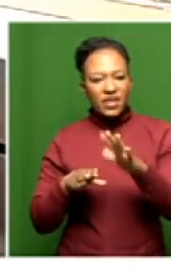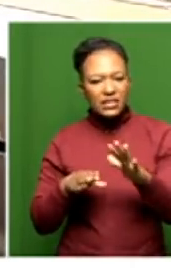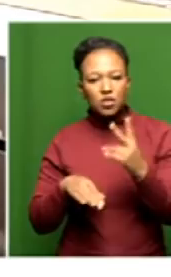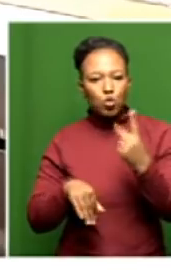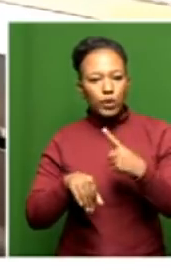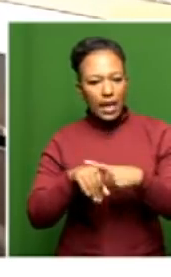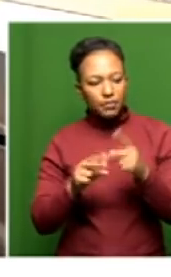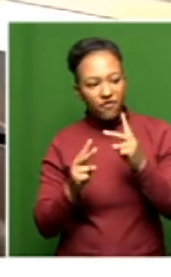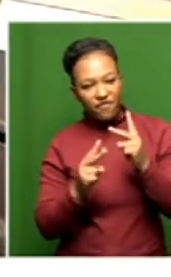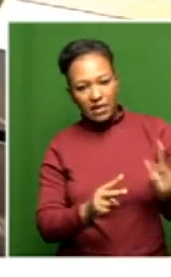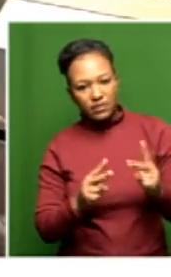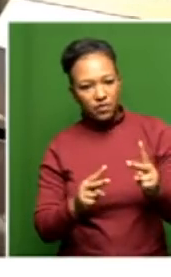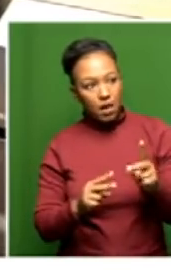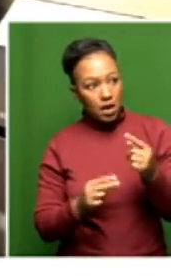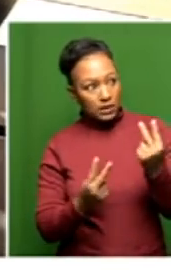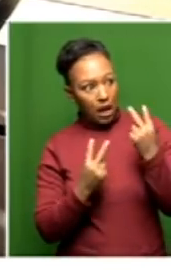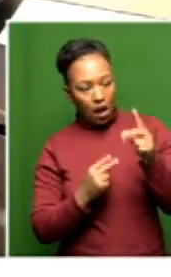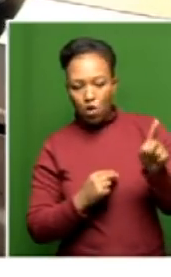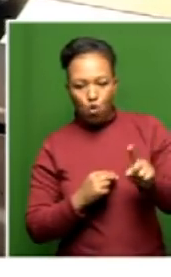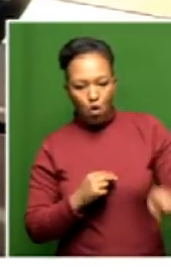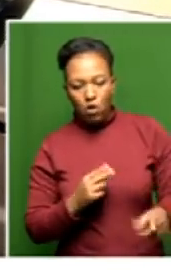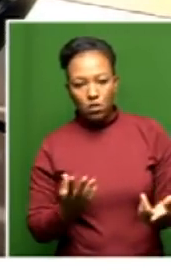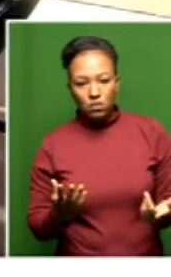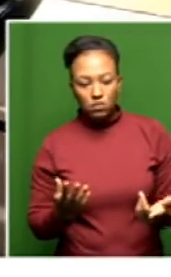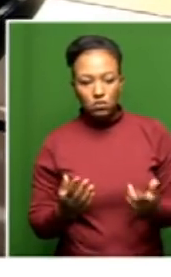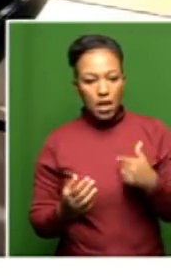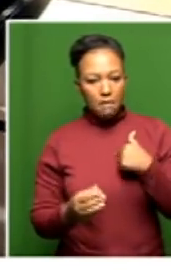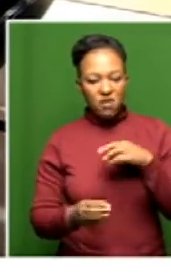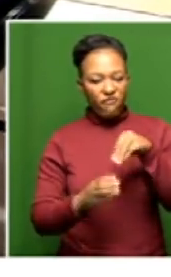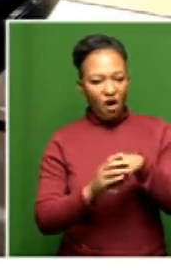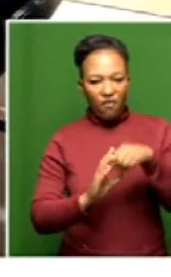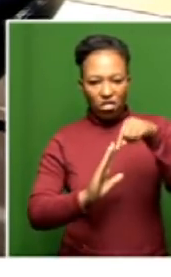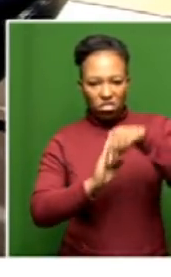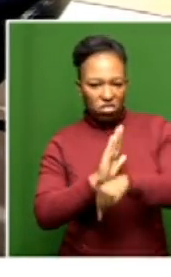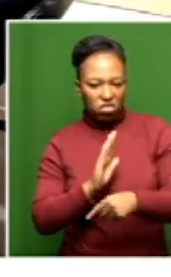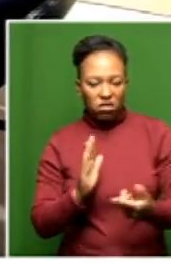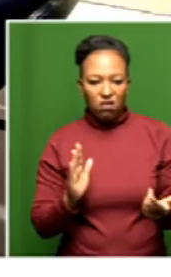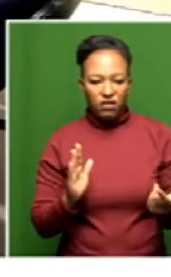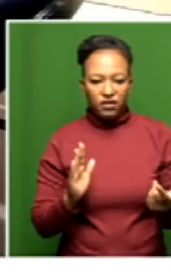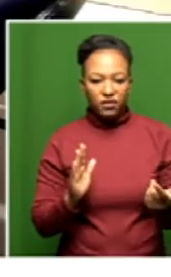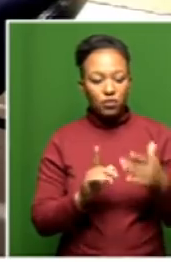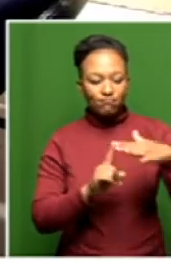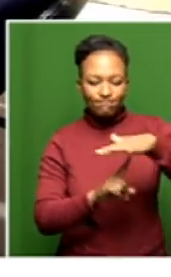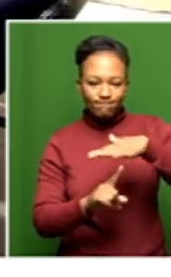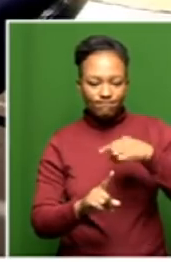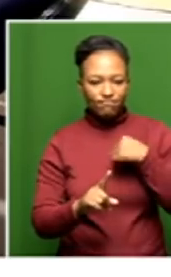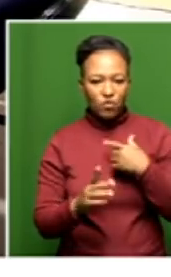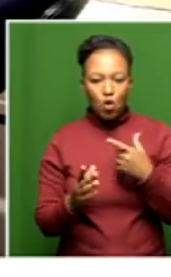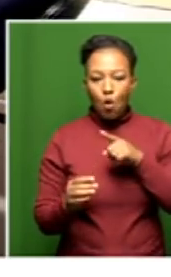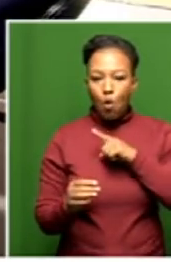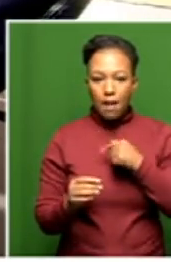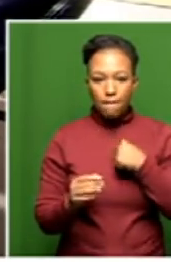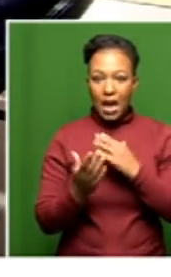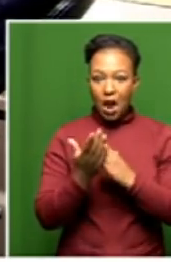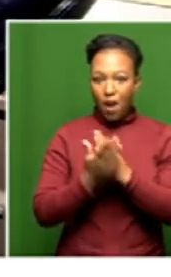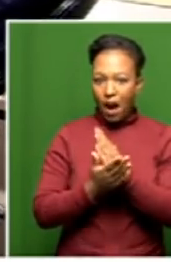twice do not deem this to be wrong. I'm not going to get involved in a situation where I do not have the